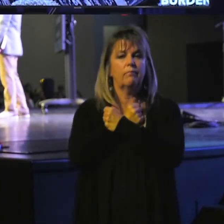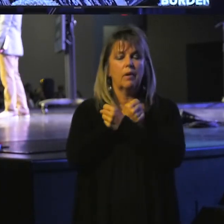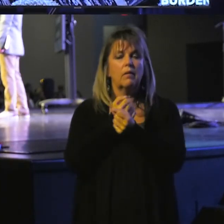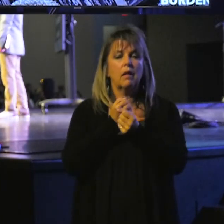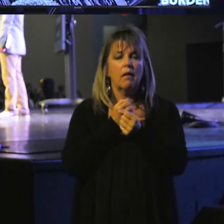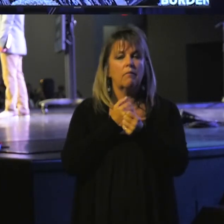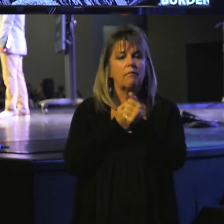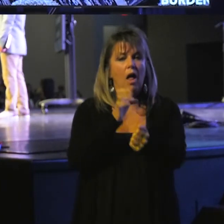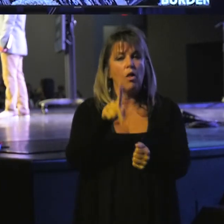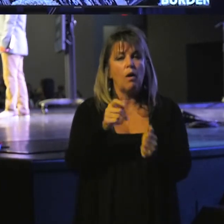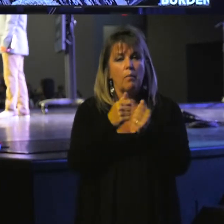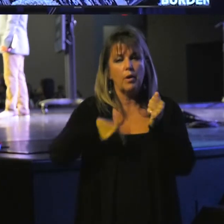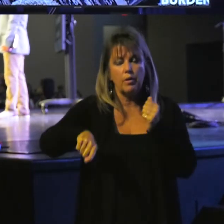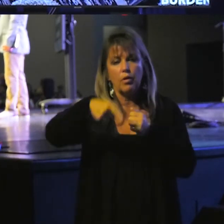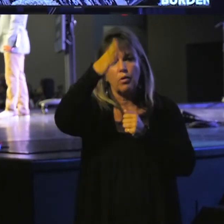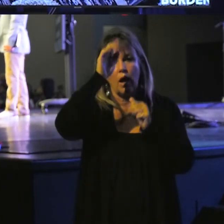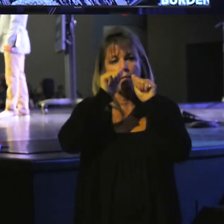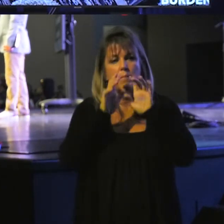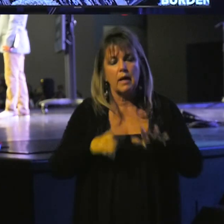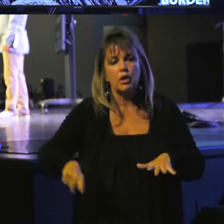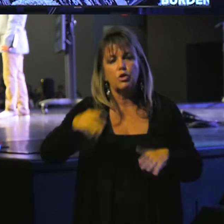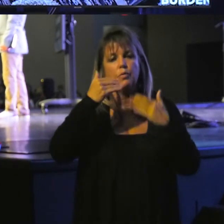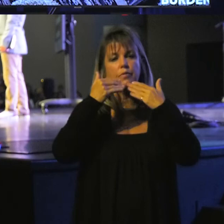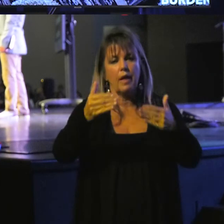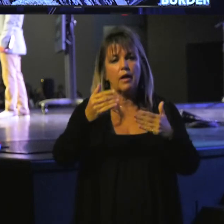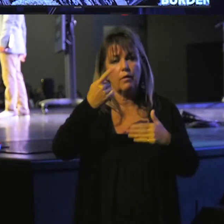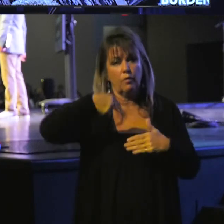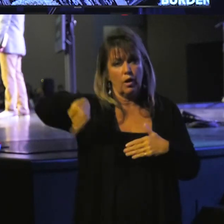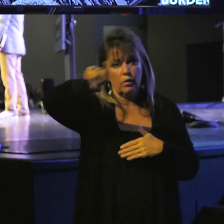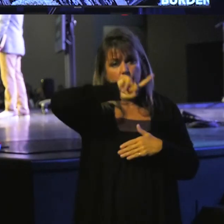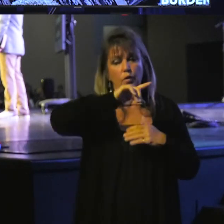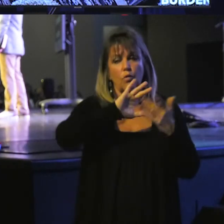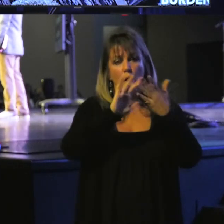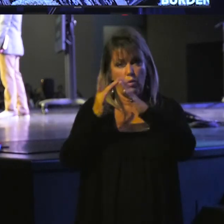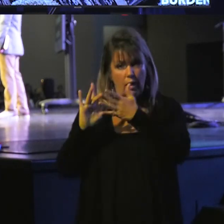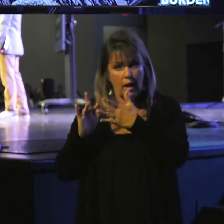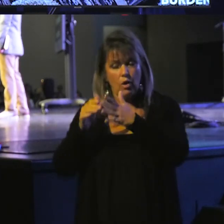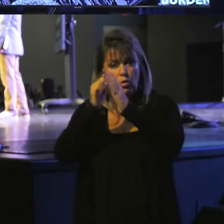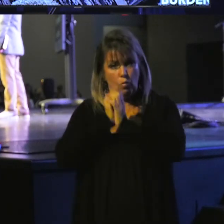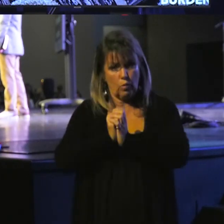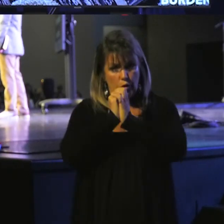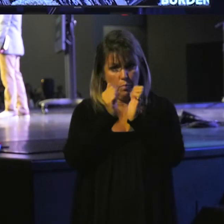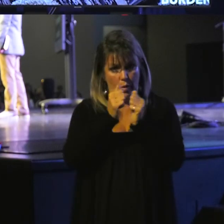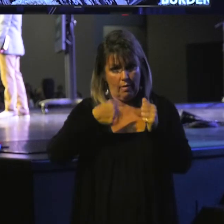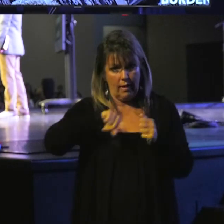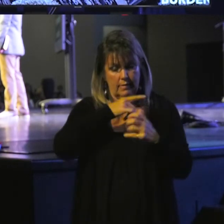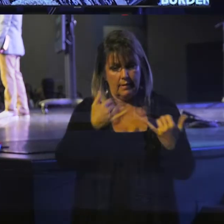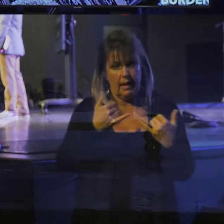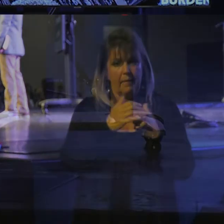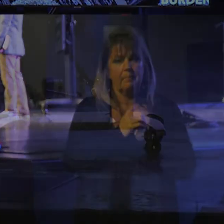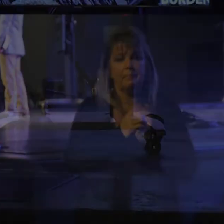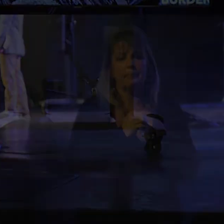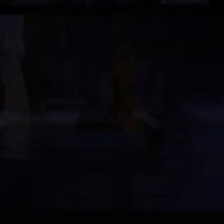up with you. God bless you, and thank you for those of you who are online who worship with us today. and you week.